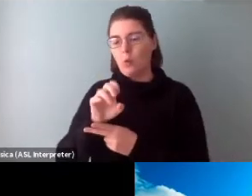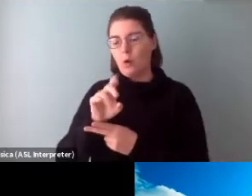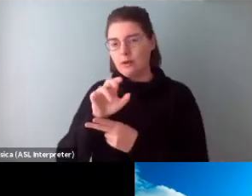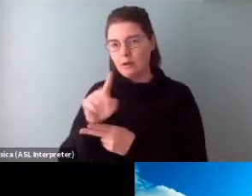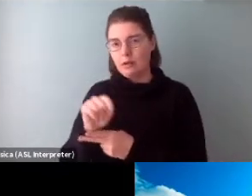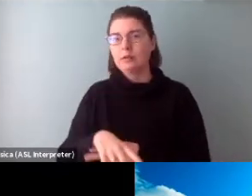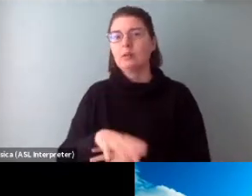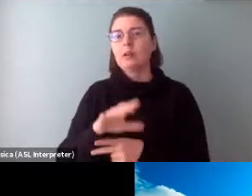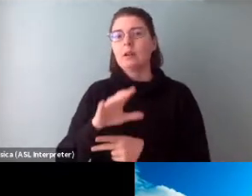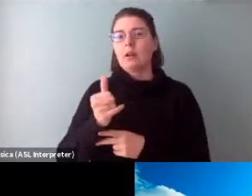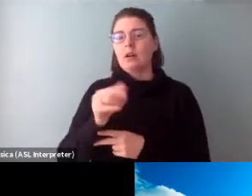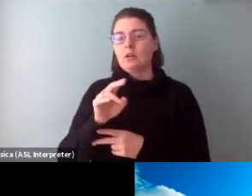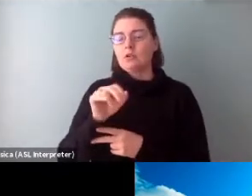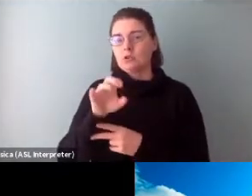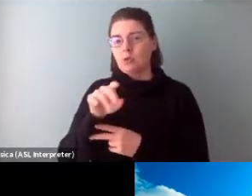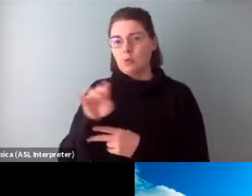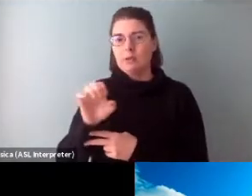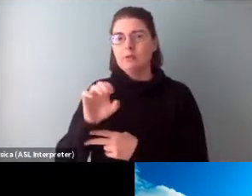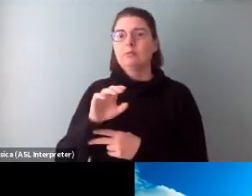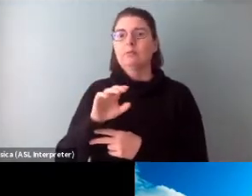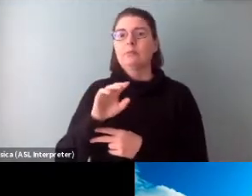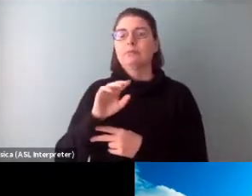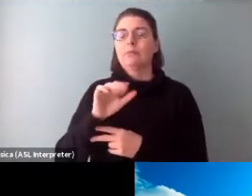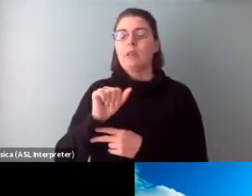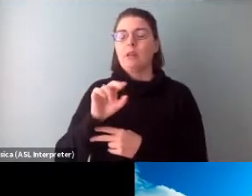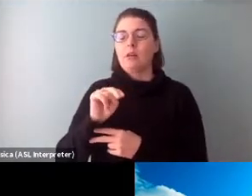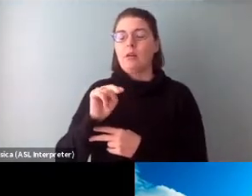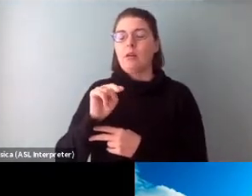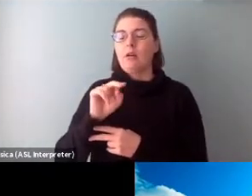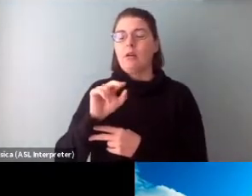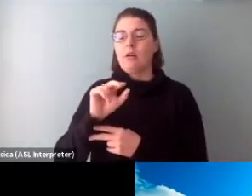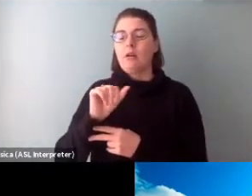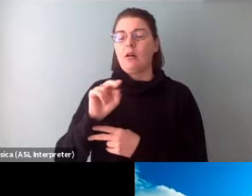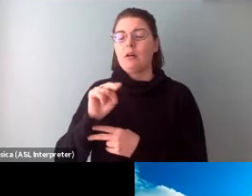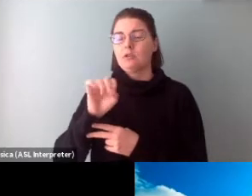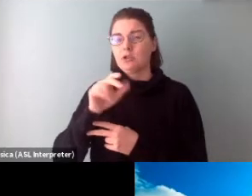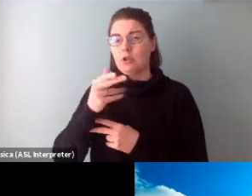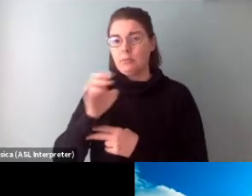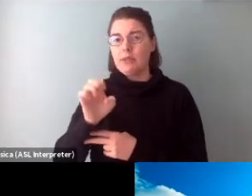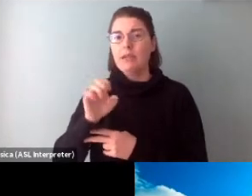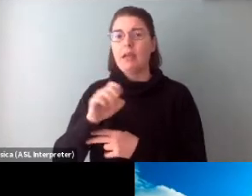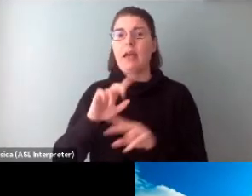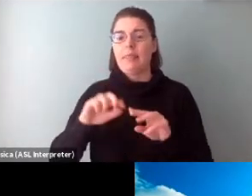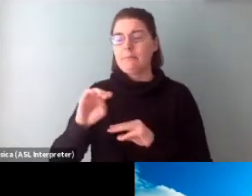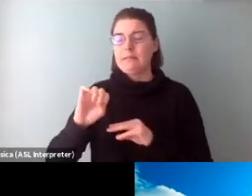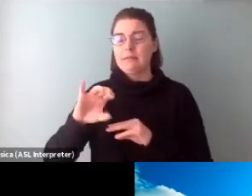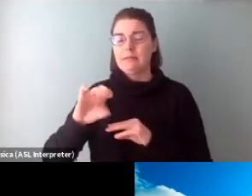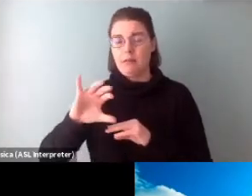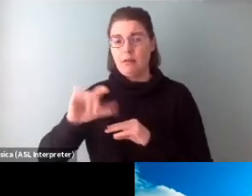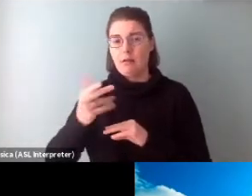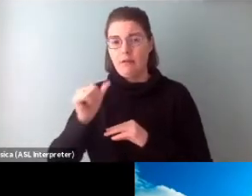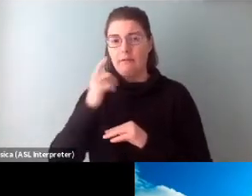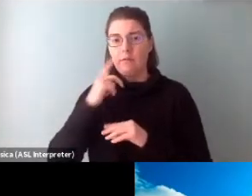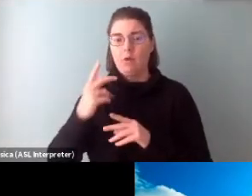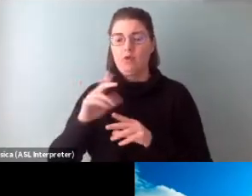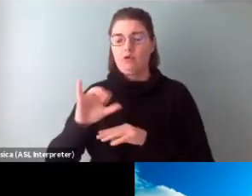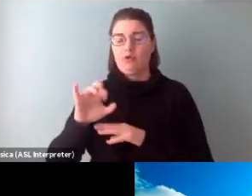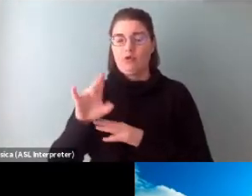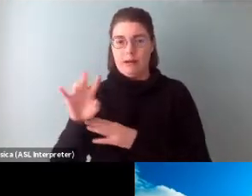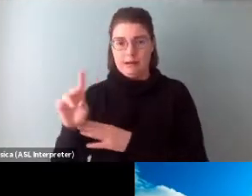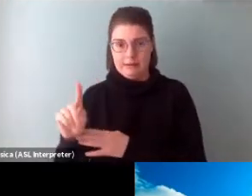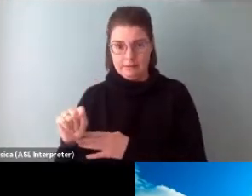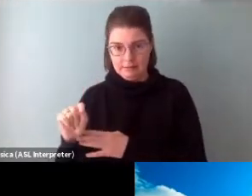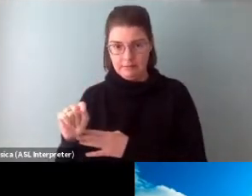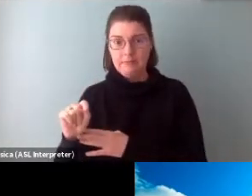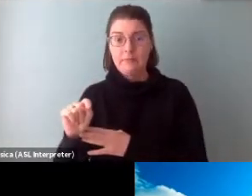the Anishinaabe, and the Mississaugas of the Credit. Today, the meeting place of Toronto is still the home of many